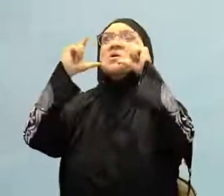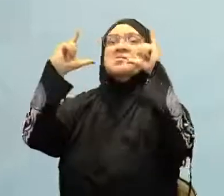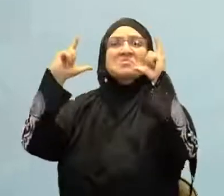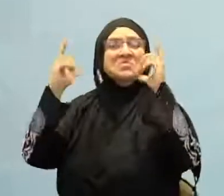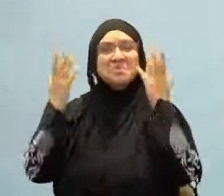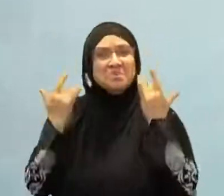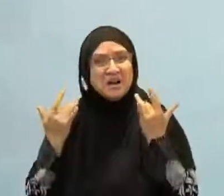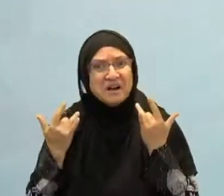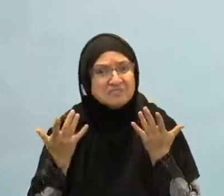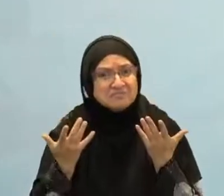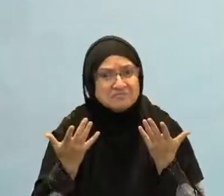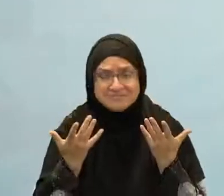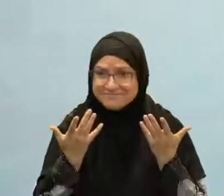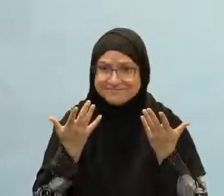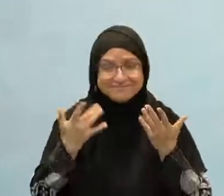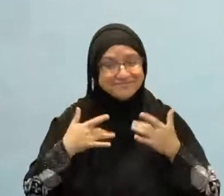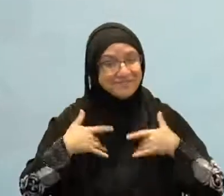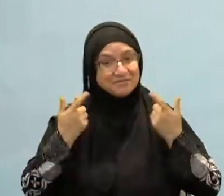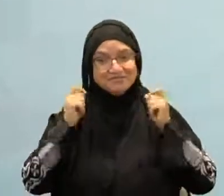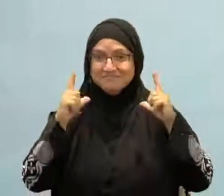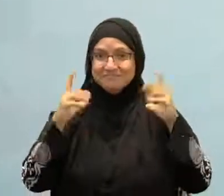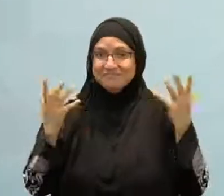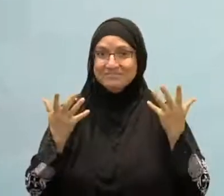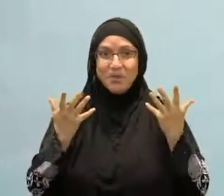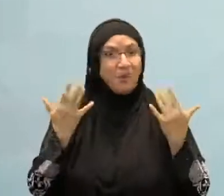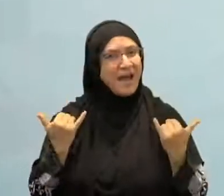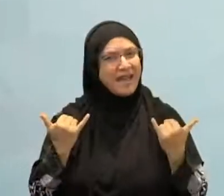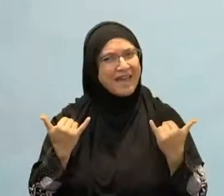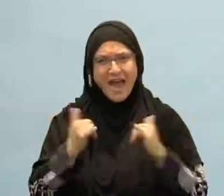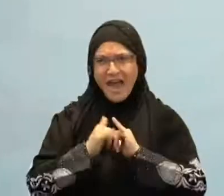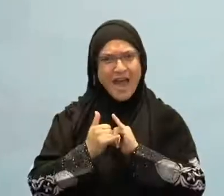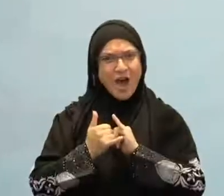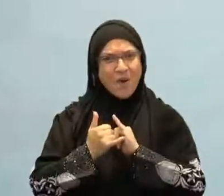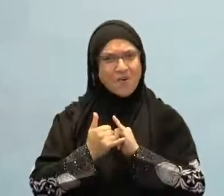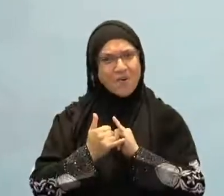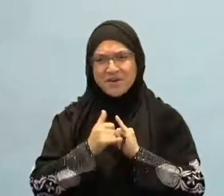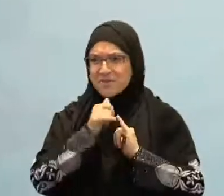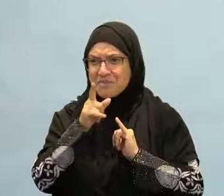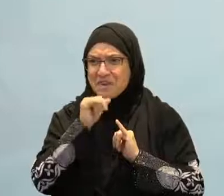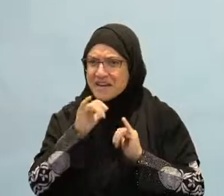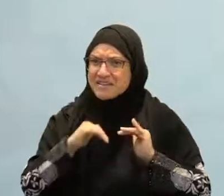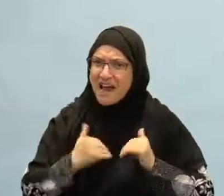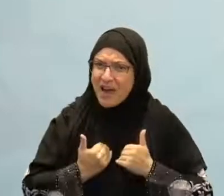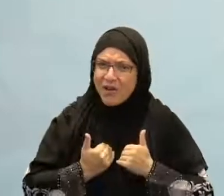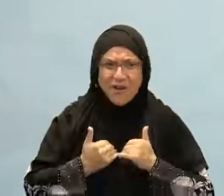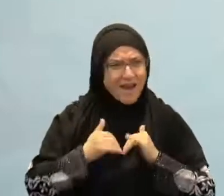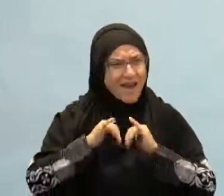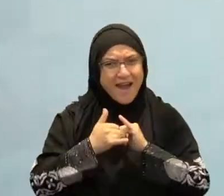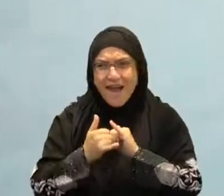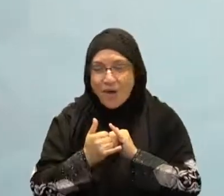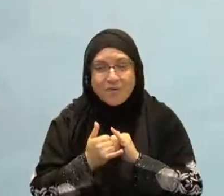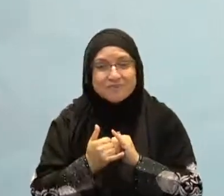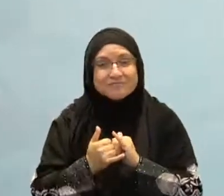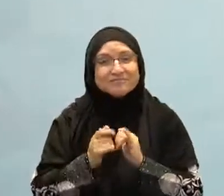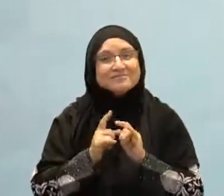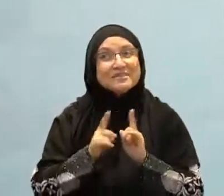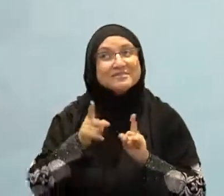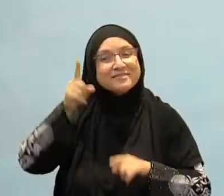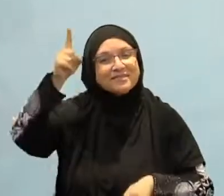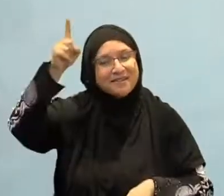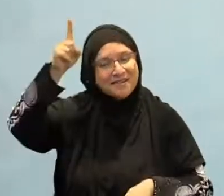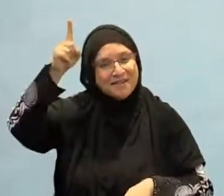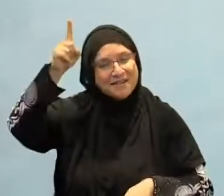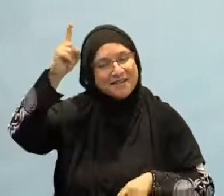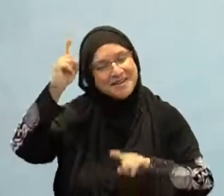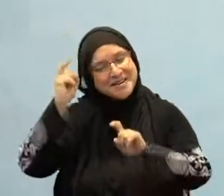Subhanallah. He said, because they spent the night in seclusion with the Most Merciful. So Allah dressed them with His light. Sa'eed